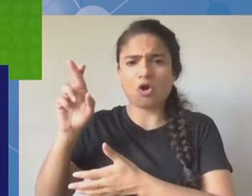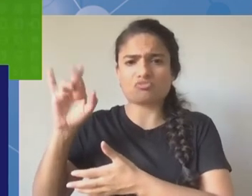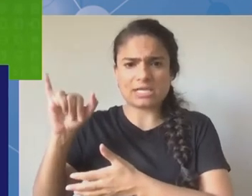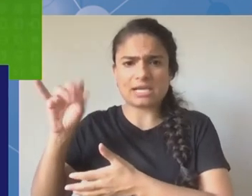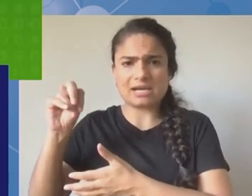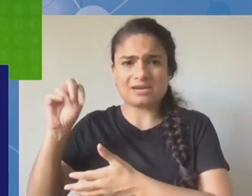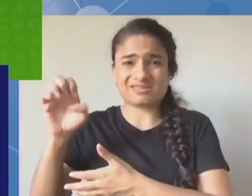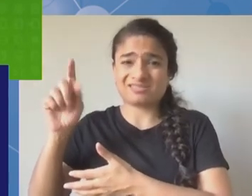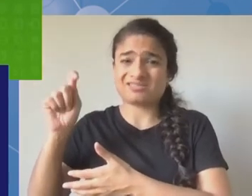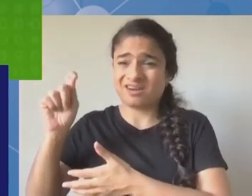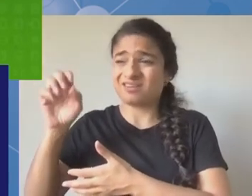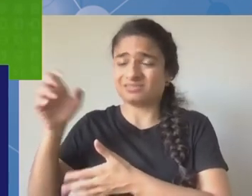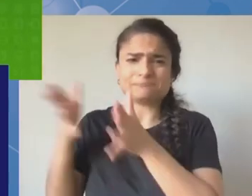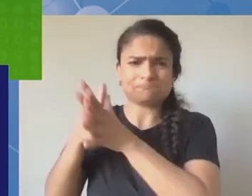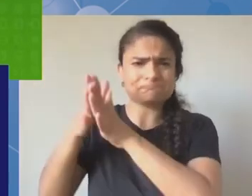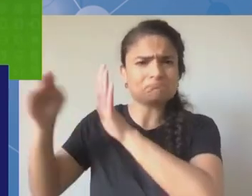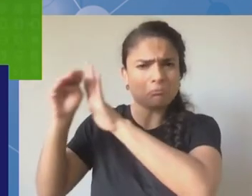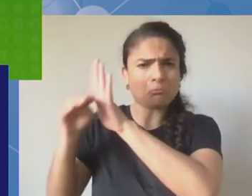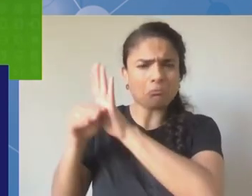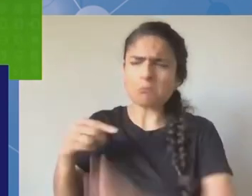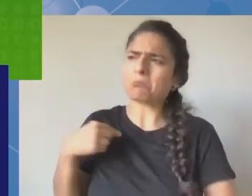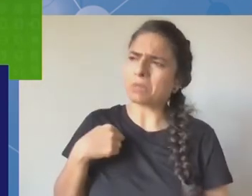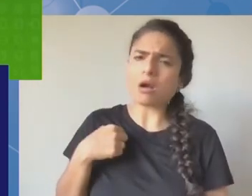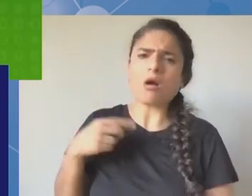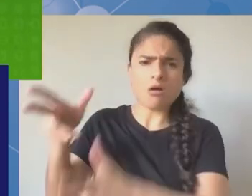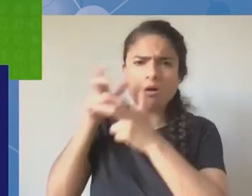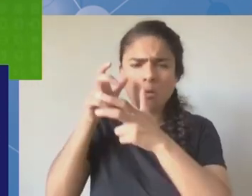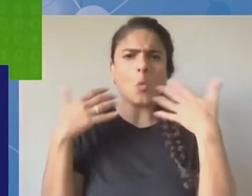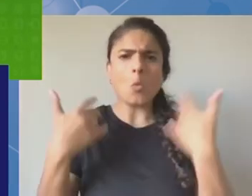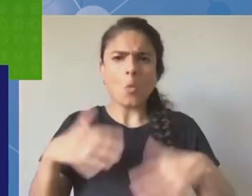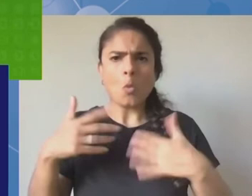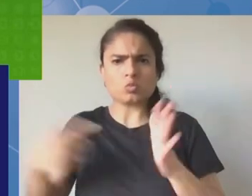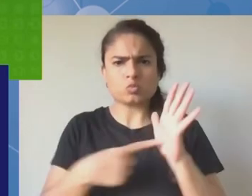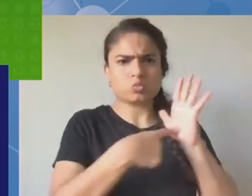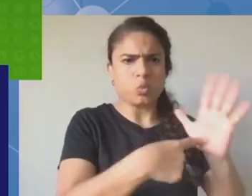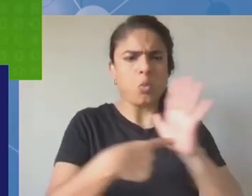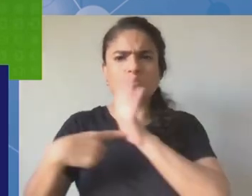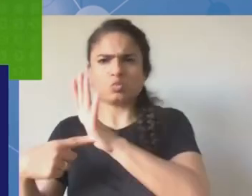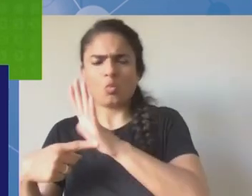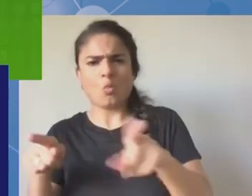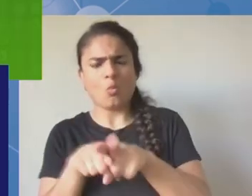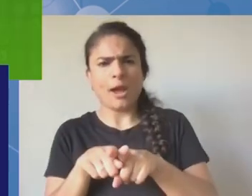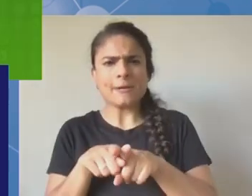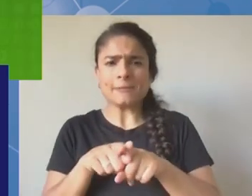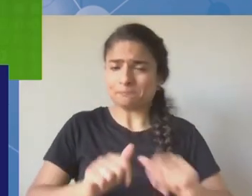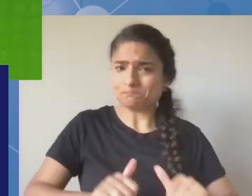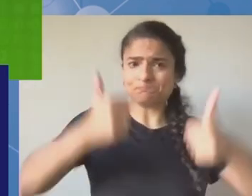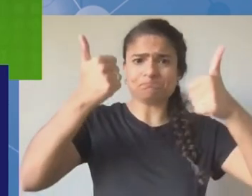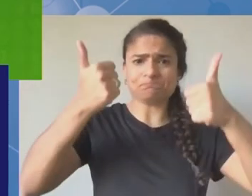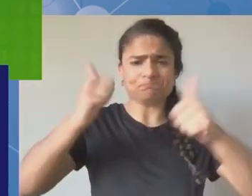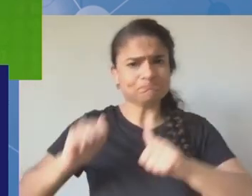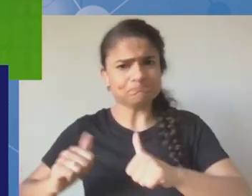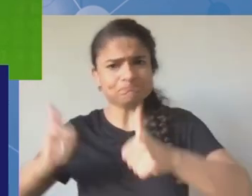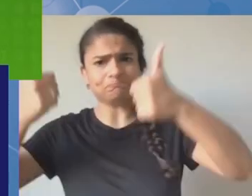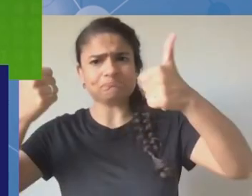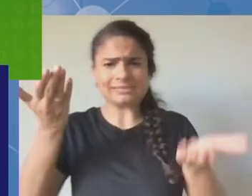free and open but building upon uh uh the foundation that we have done so well so far to make it really much more